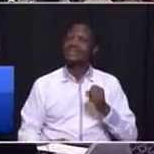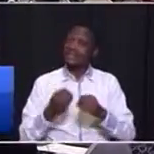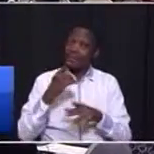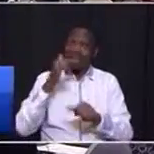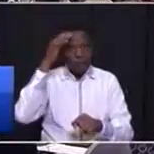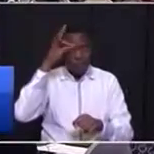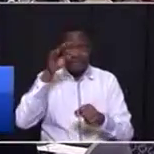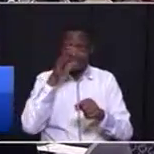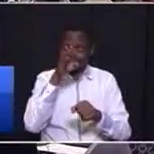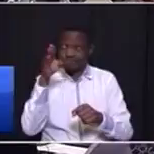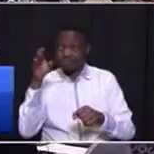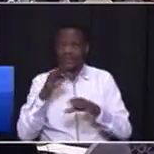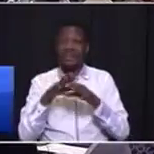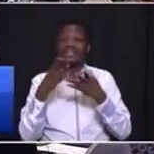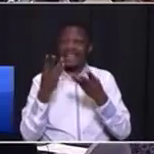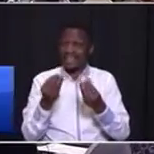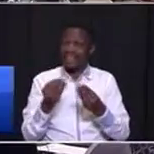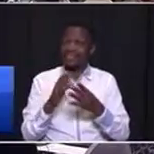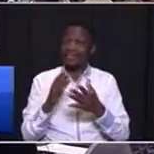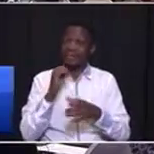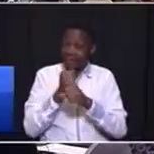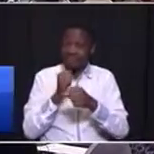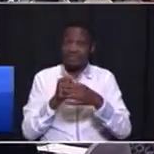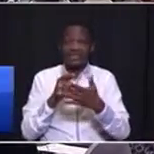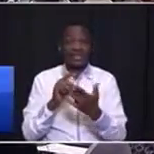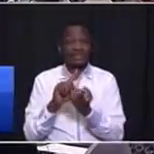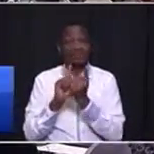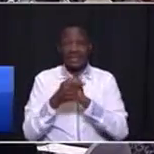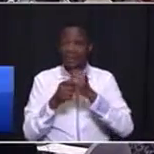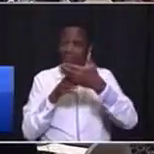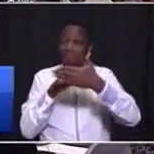developed the art of making things not to happen.